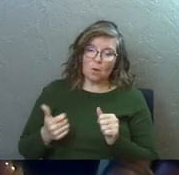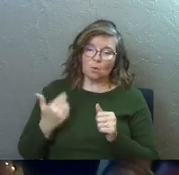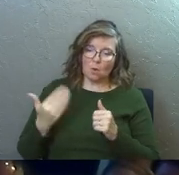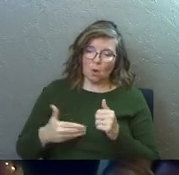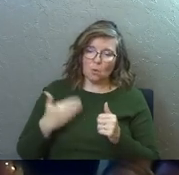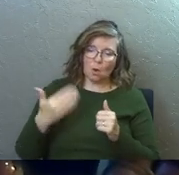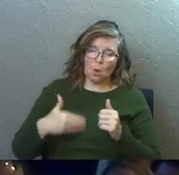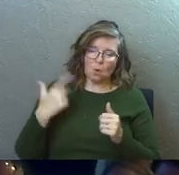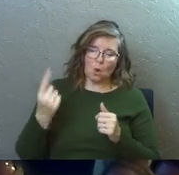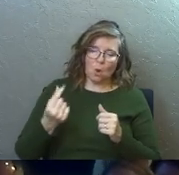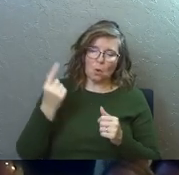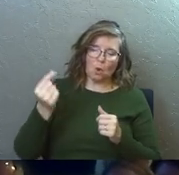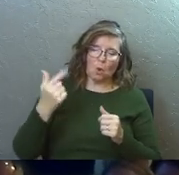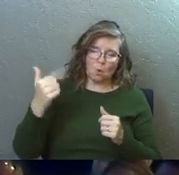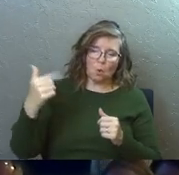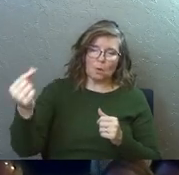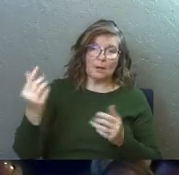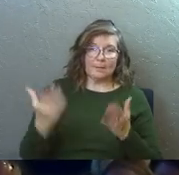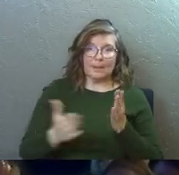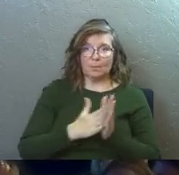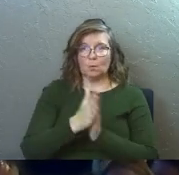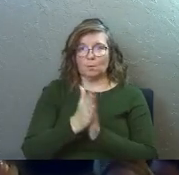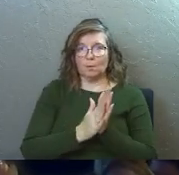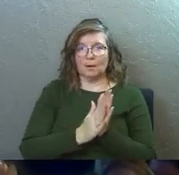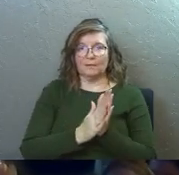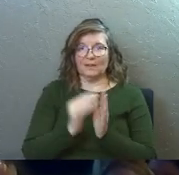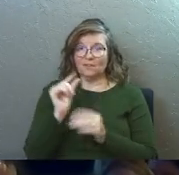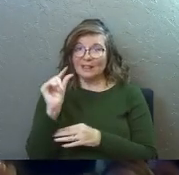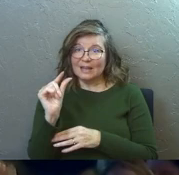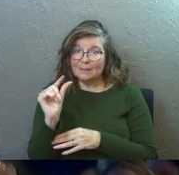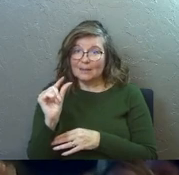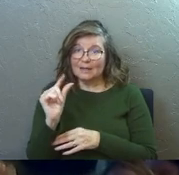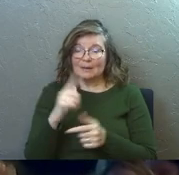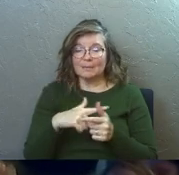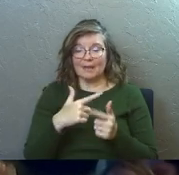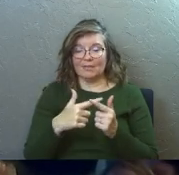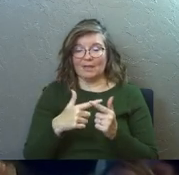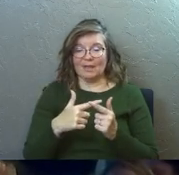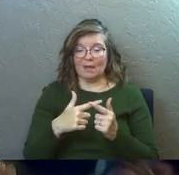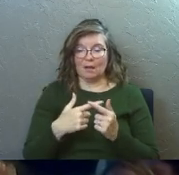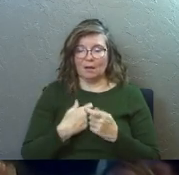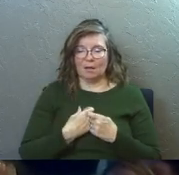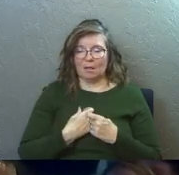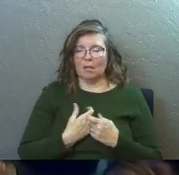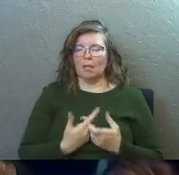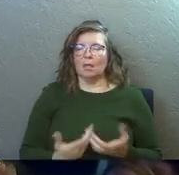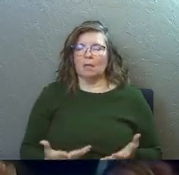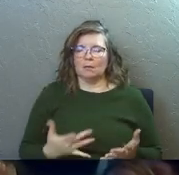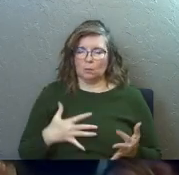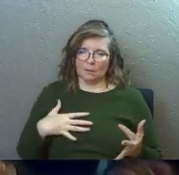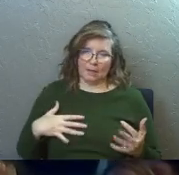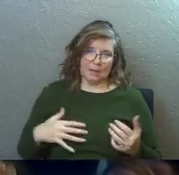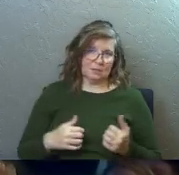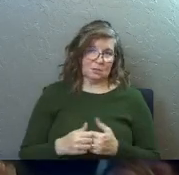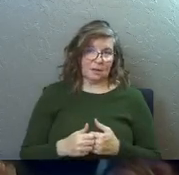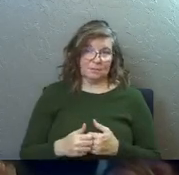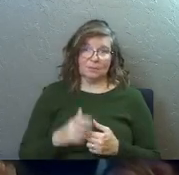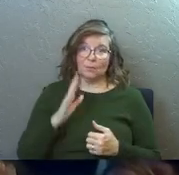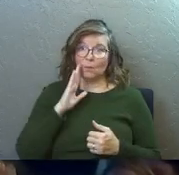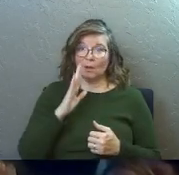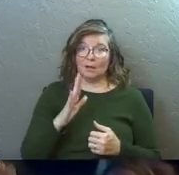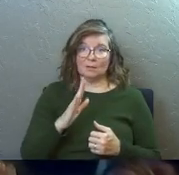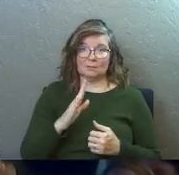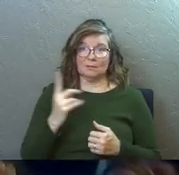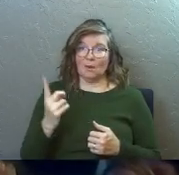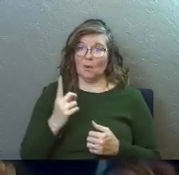go, go, go, go. Maybe we're motivated for a little bit, but the lack of rest will always catch up. The